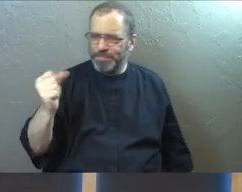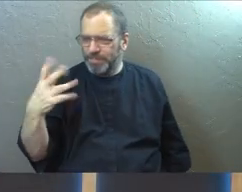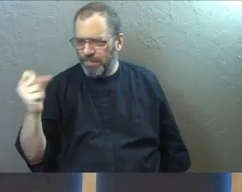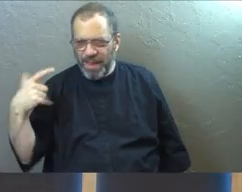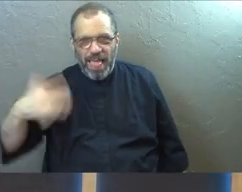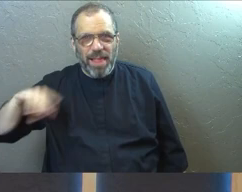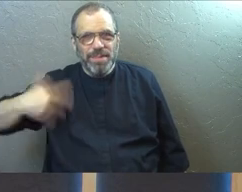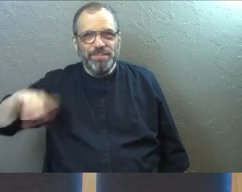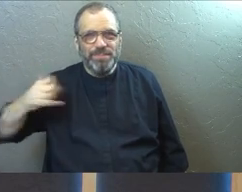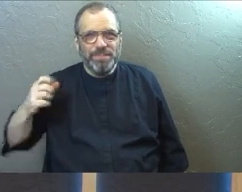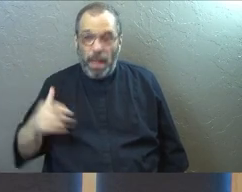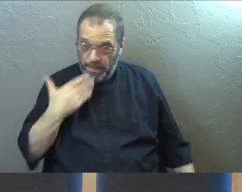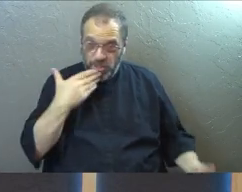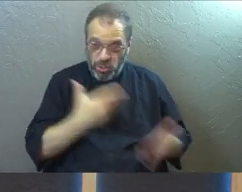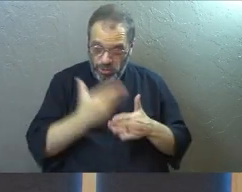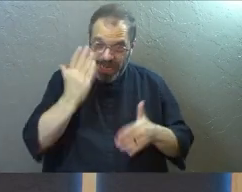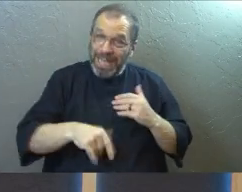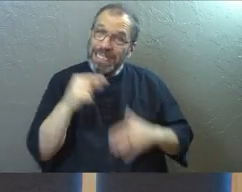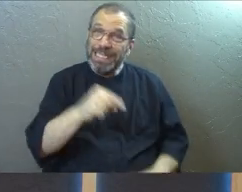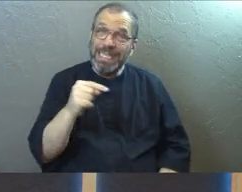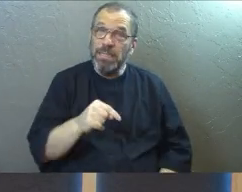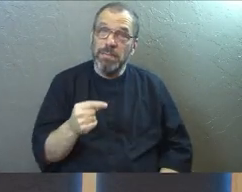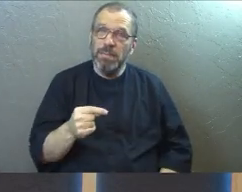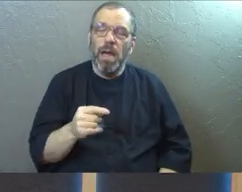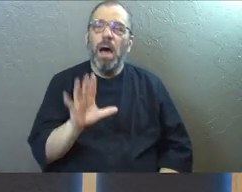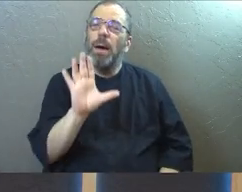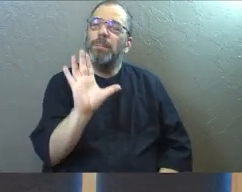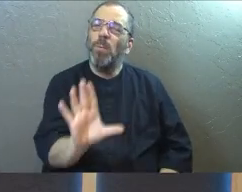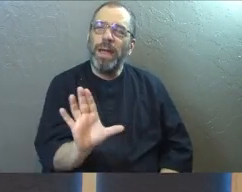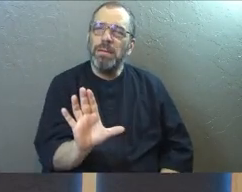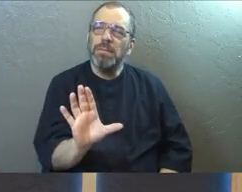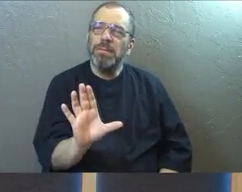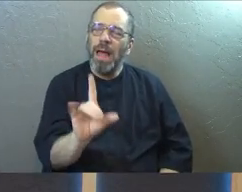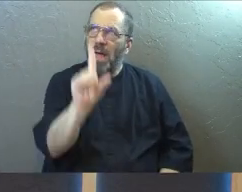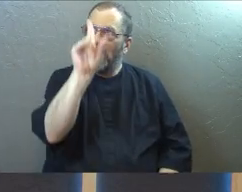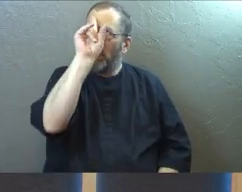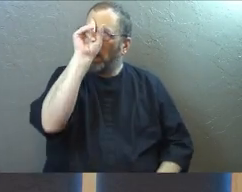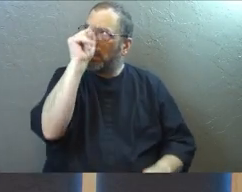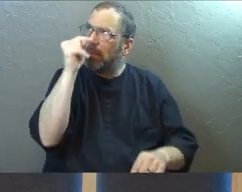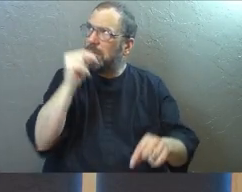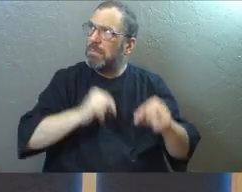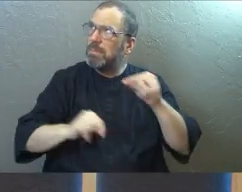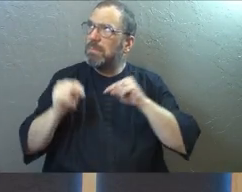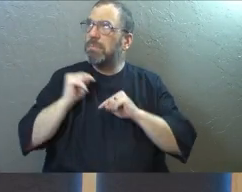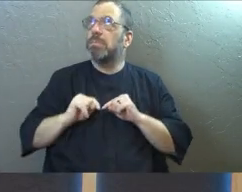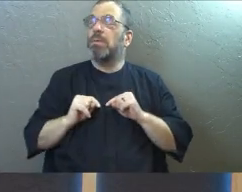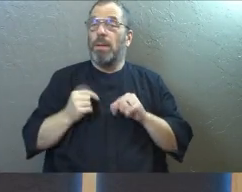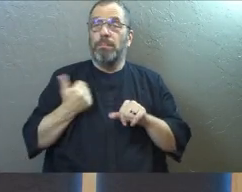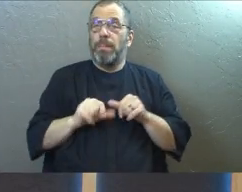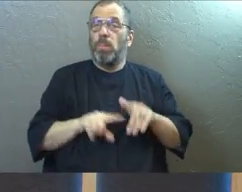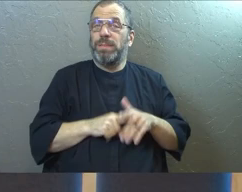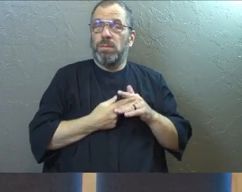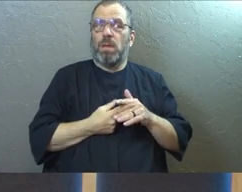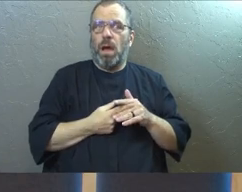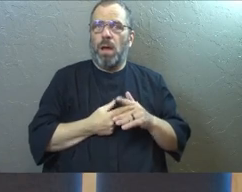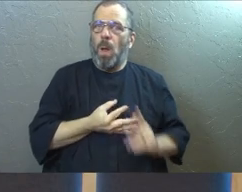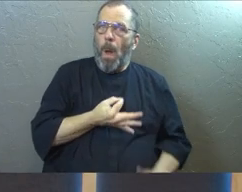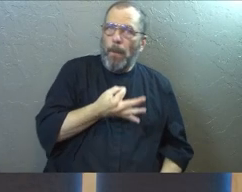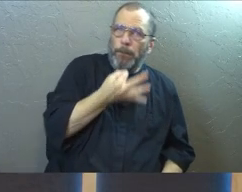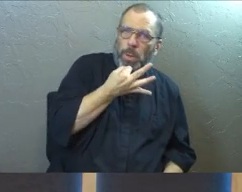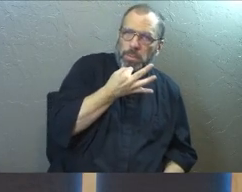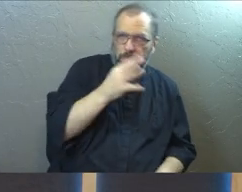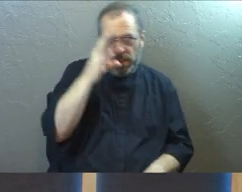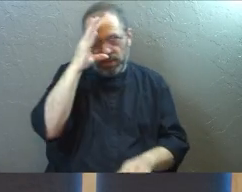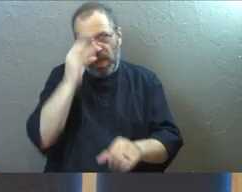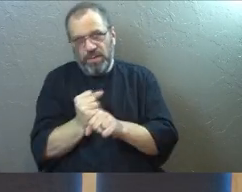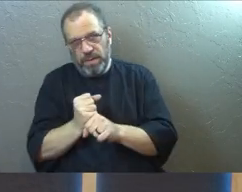just like, it's just such a good ending to this whole thing. But I want to take us back just for a moment with this passage in mind to kind of how we started this idea of boldness and